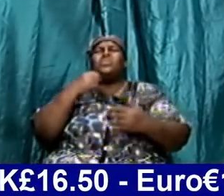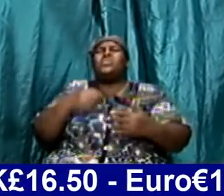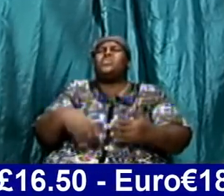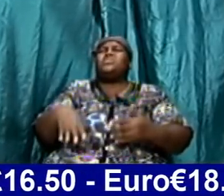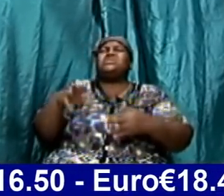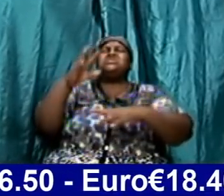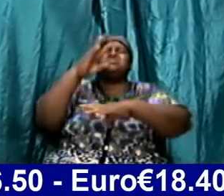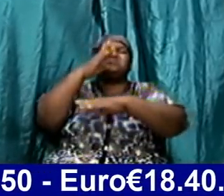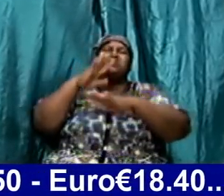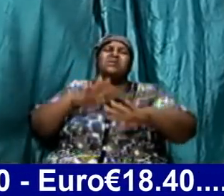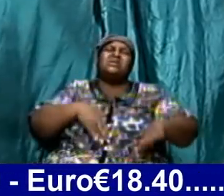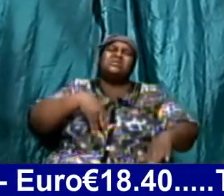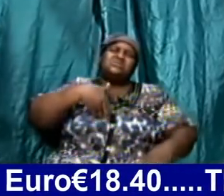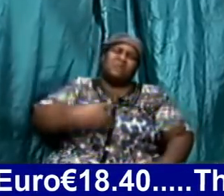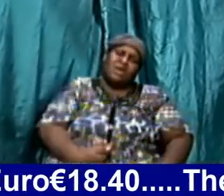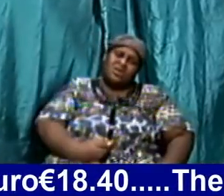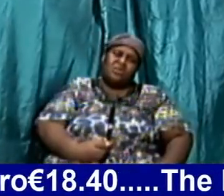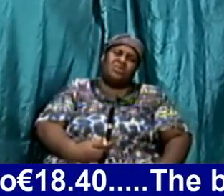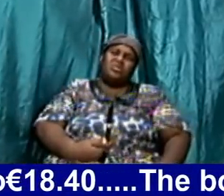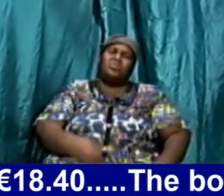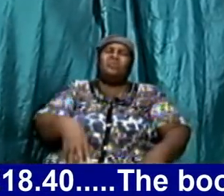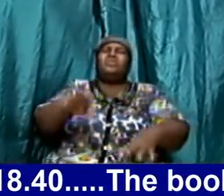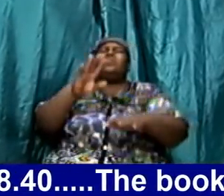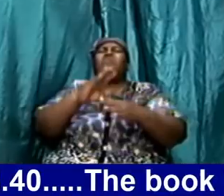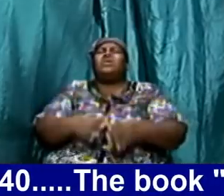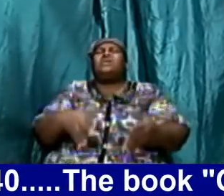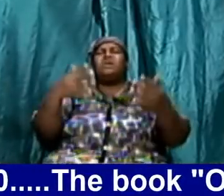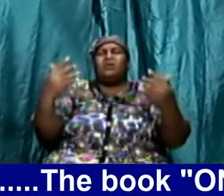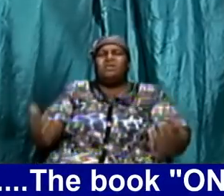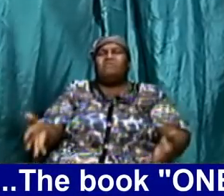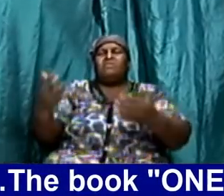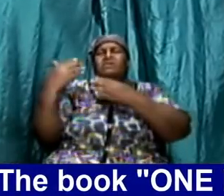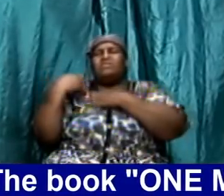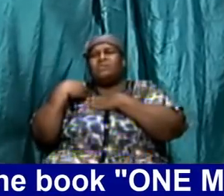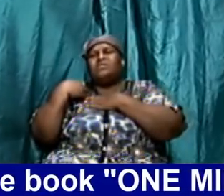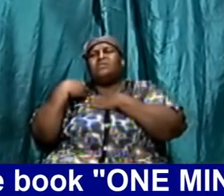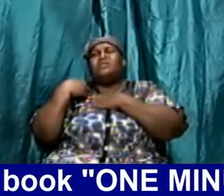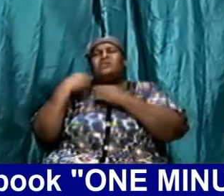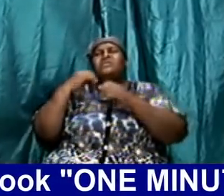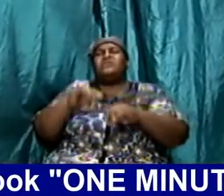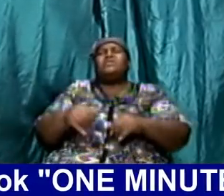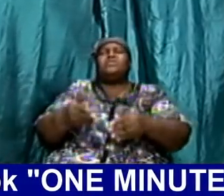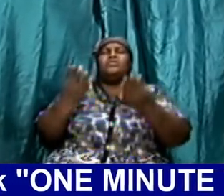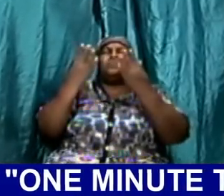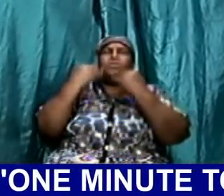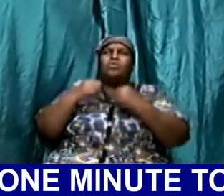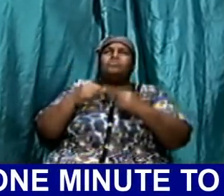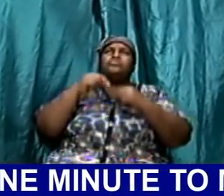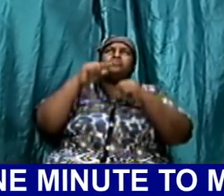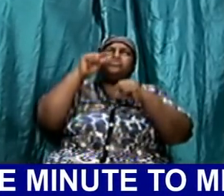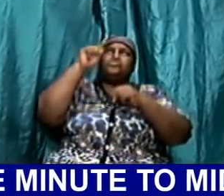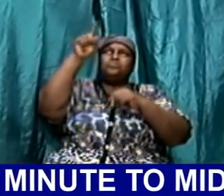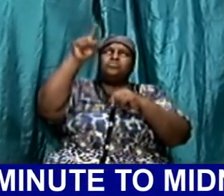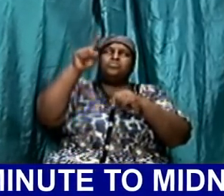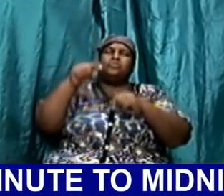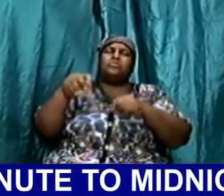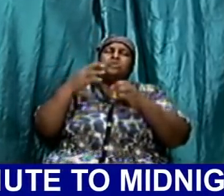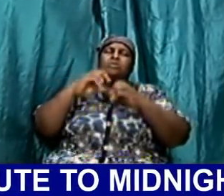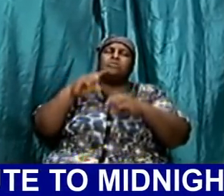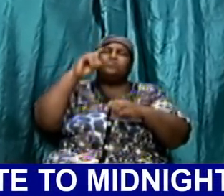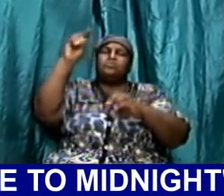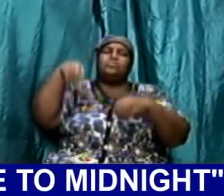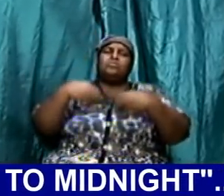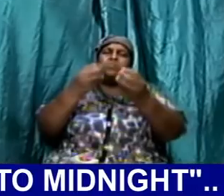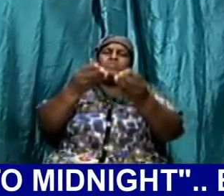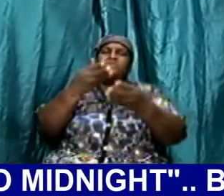heavy laden that they can come to you and you will give them rest God we thank you Lord Jesus for your Holy Ghost